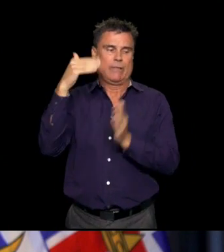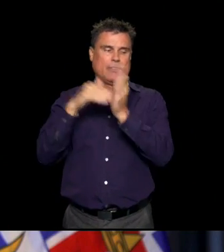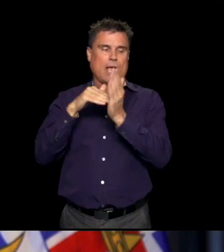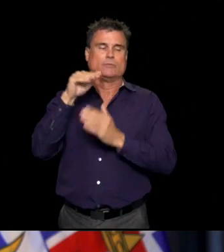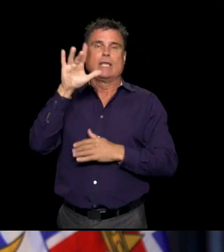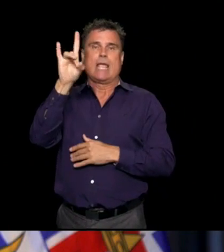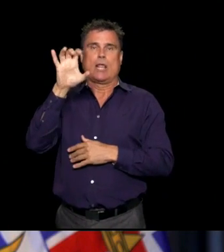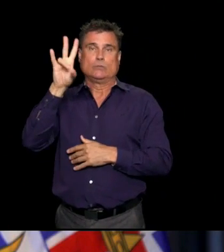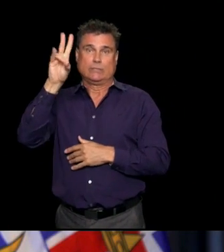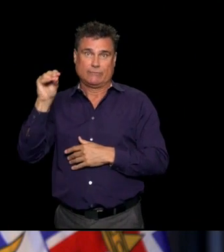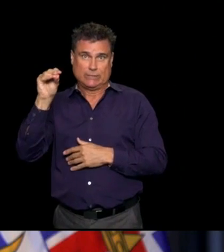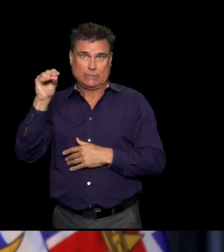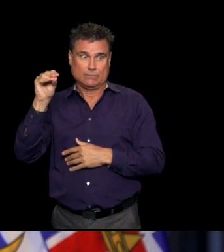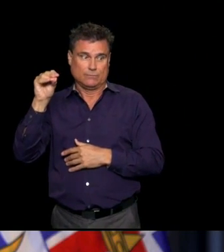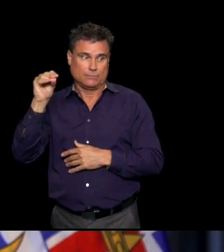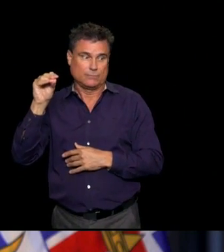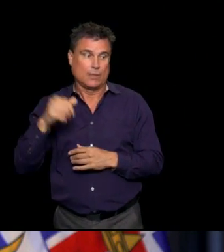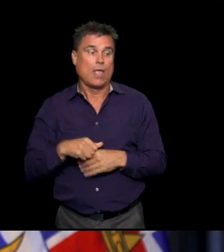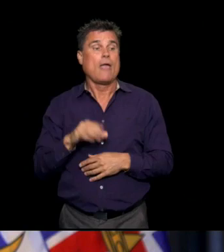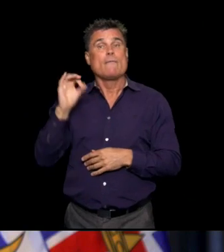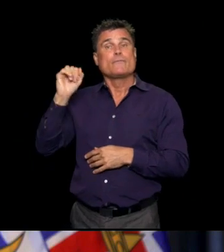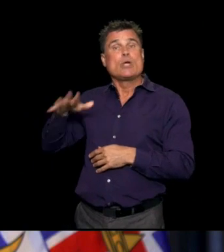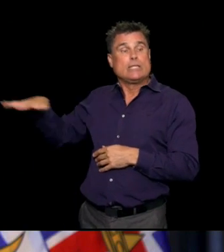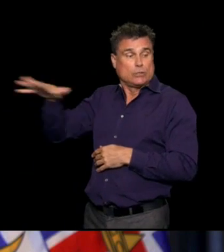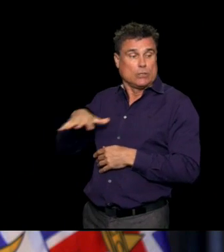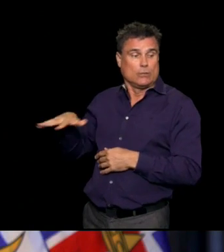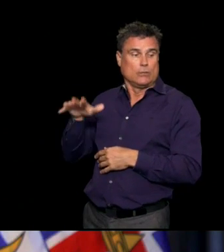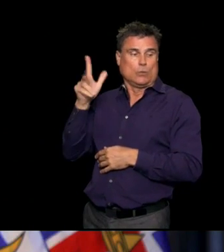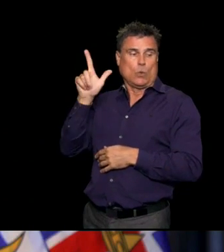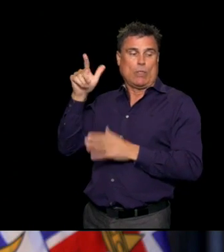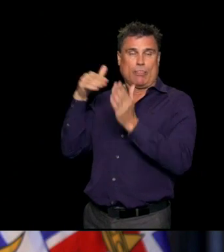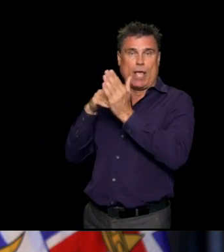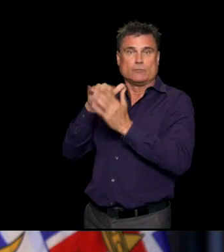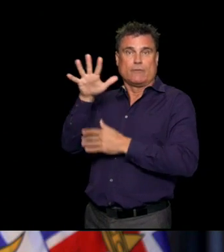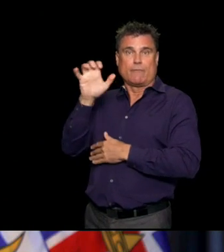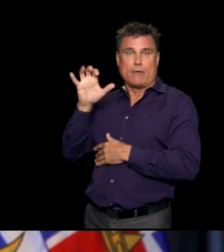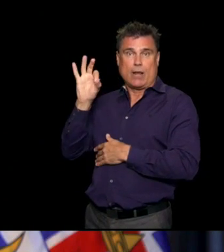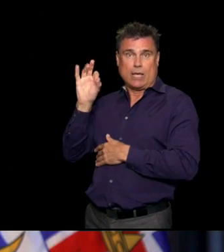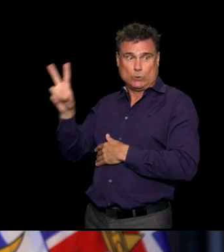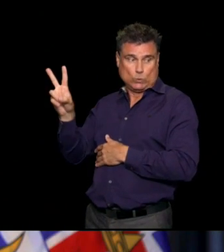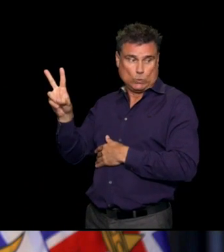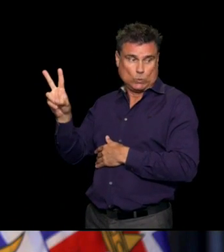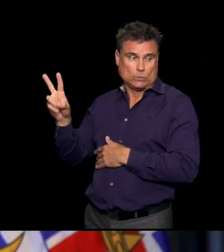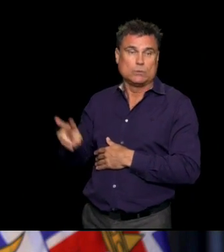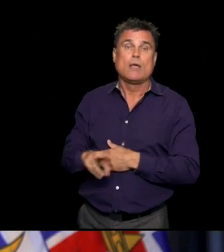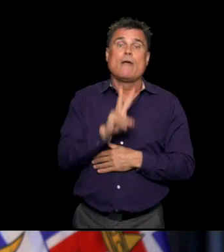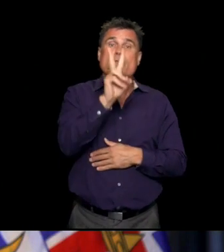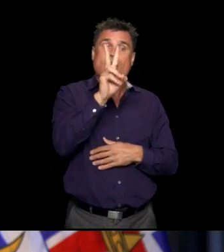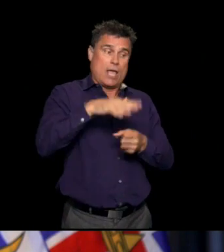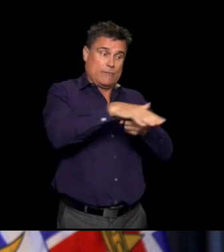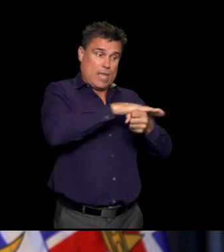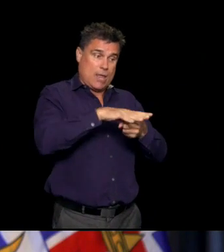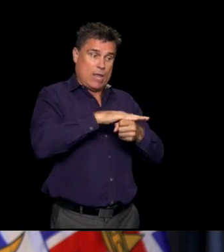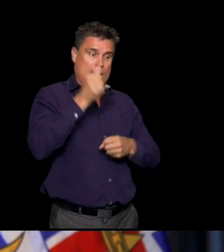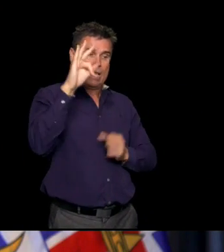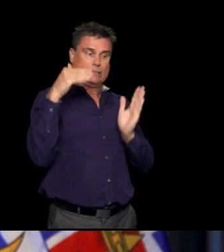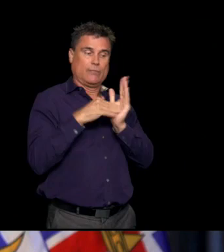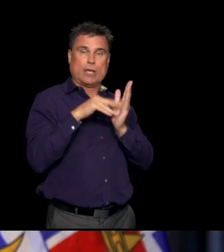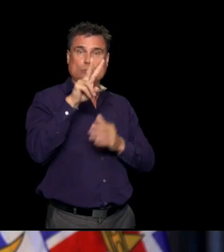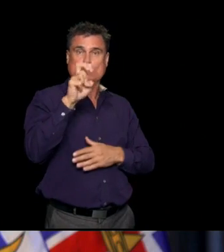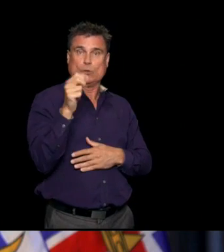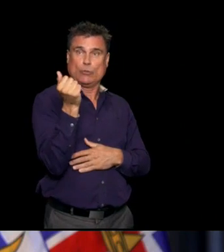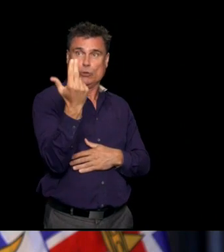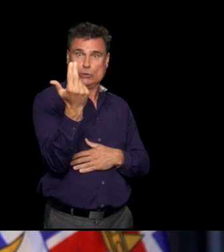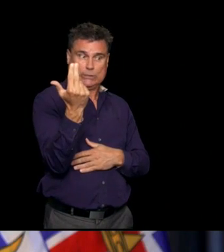in Fraser health. 19,213 in Vancouver Coastal health. 17,188 in Vancouver Island